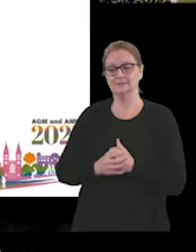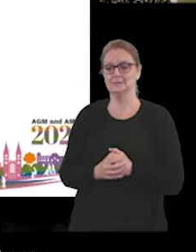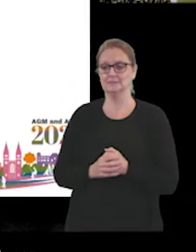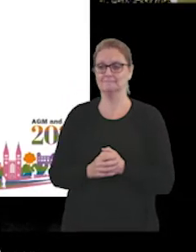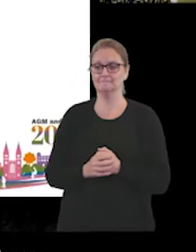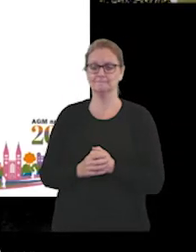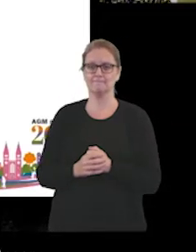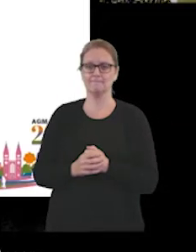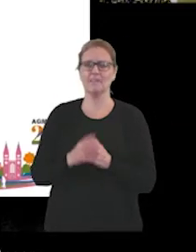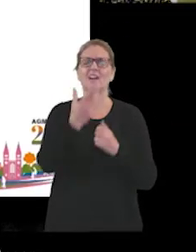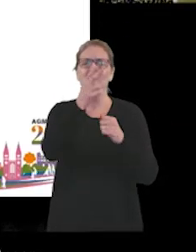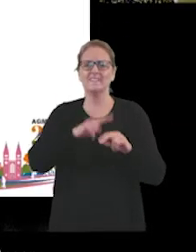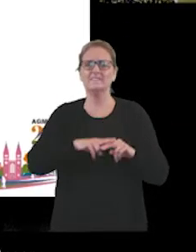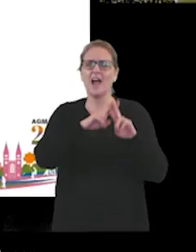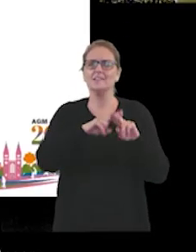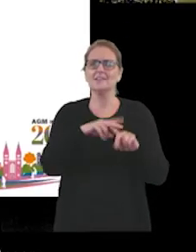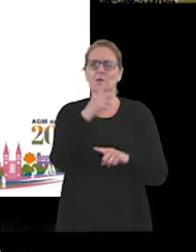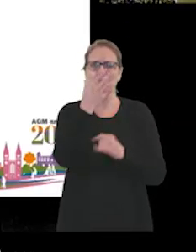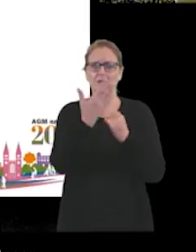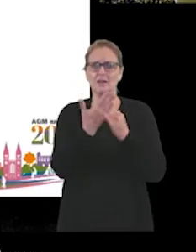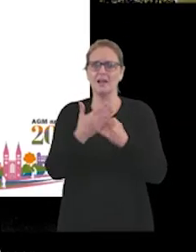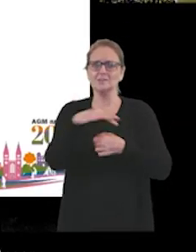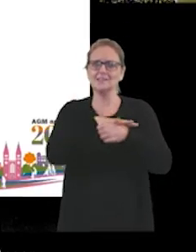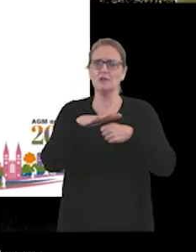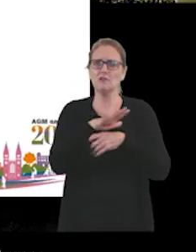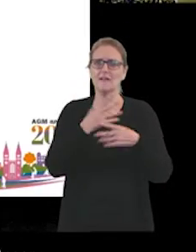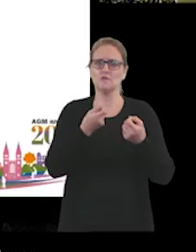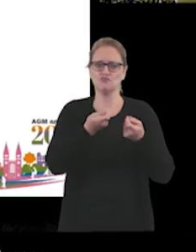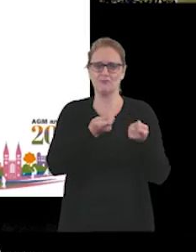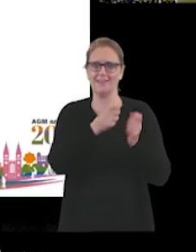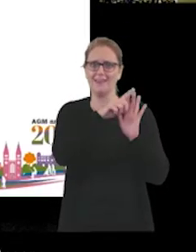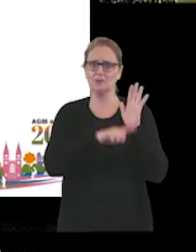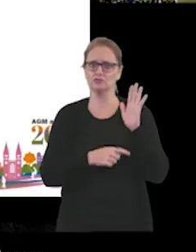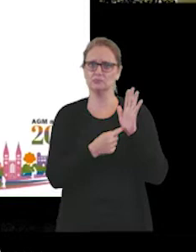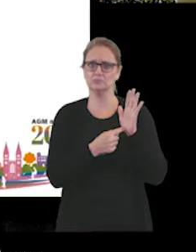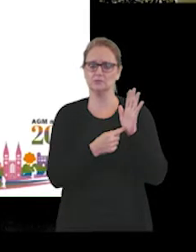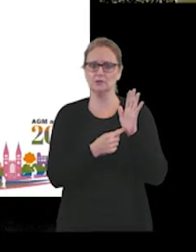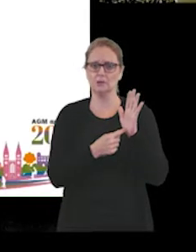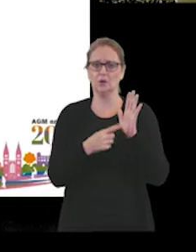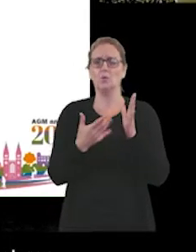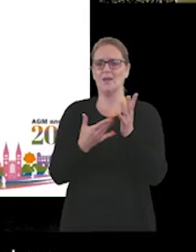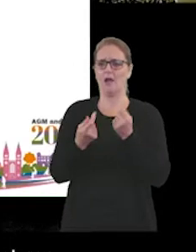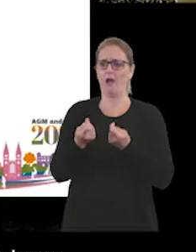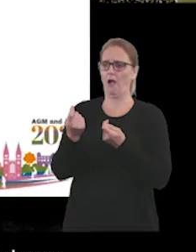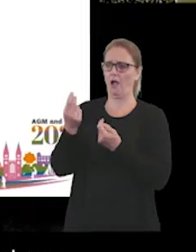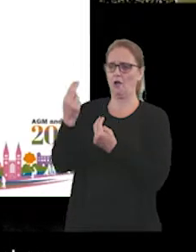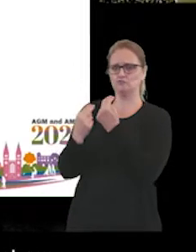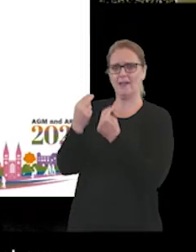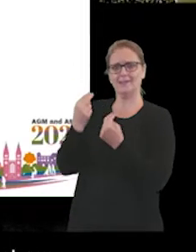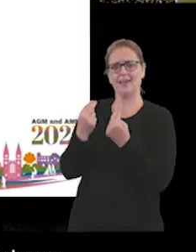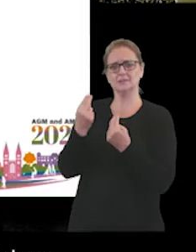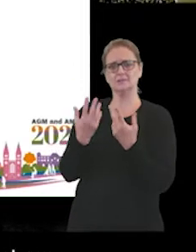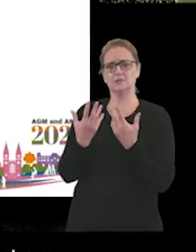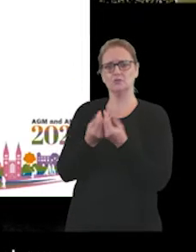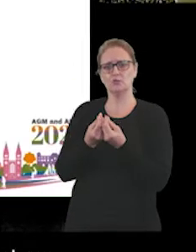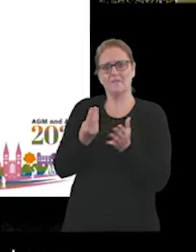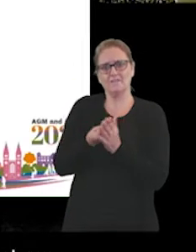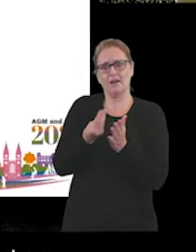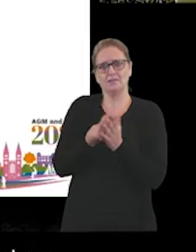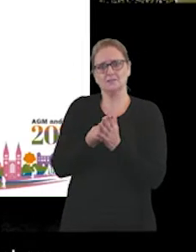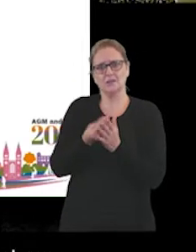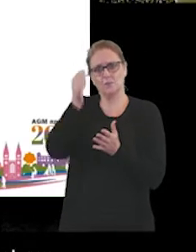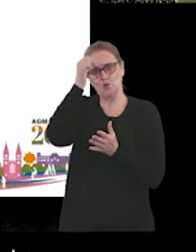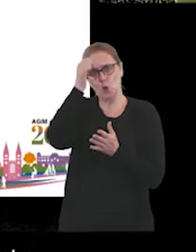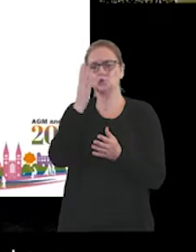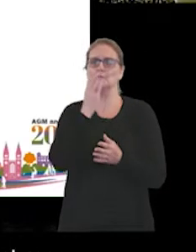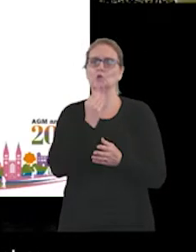And just finally, one last area of regulation. We are regulated on our finances by what is known as